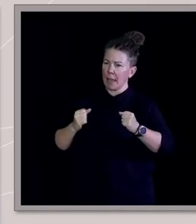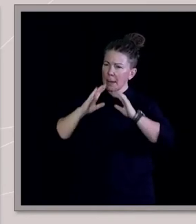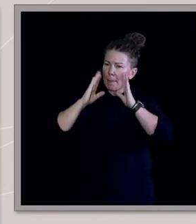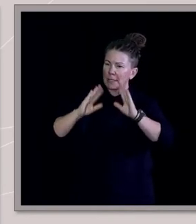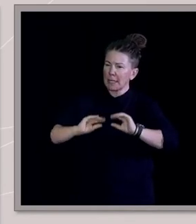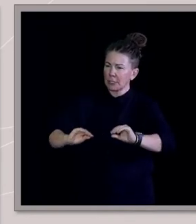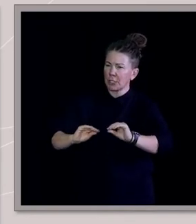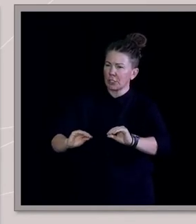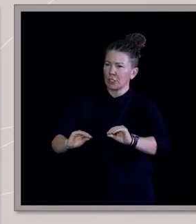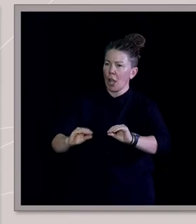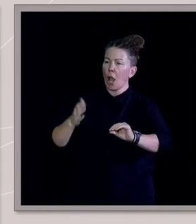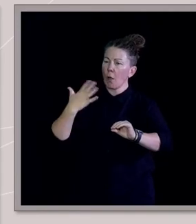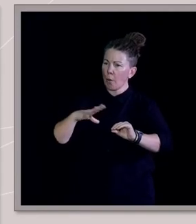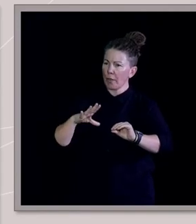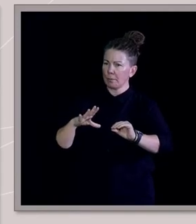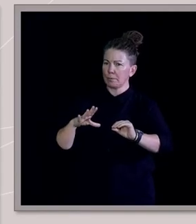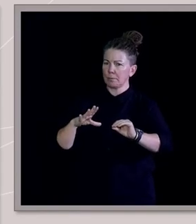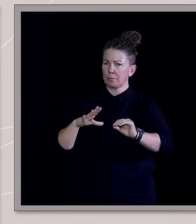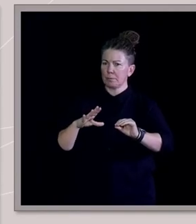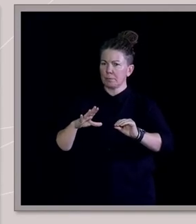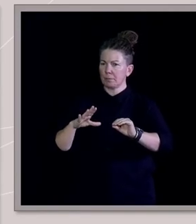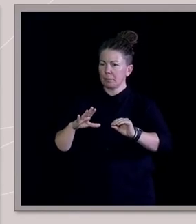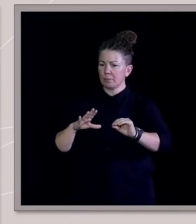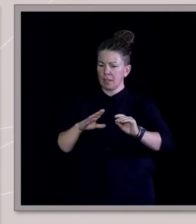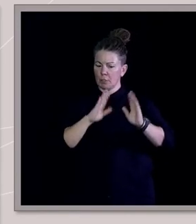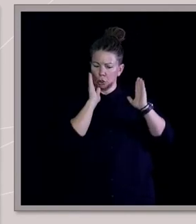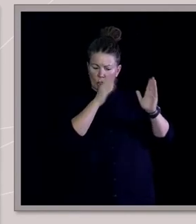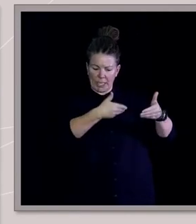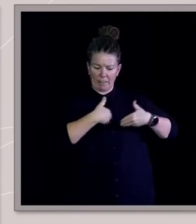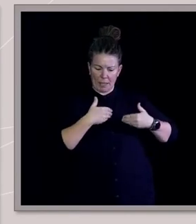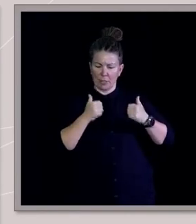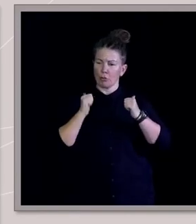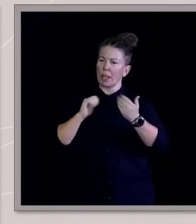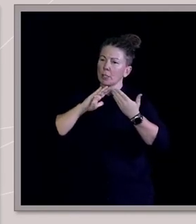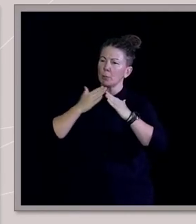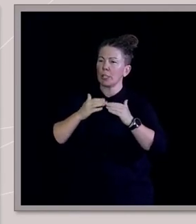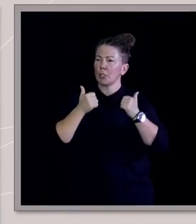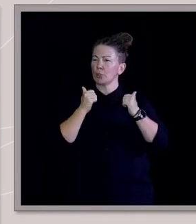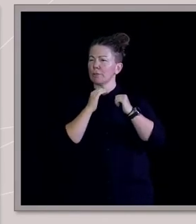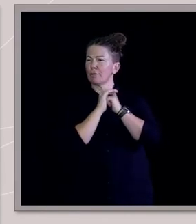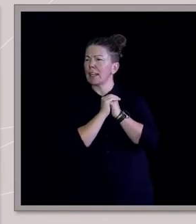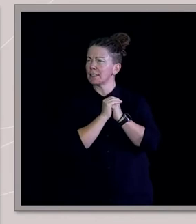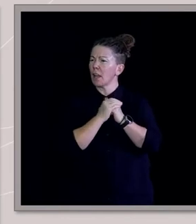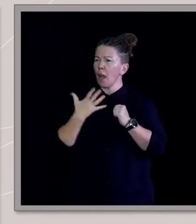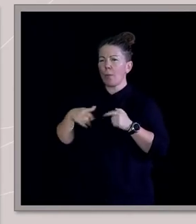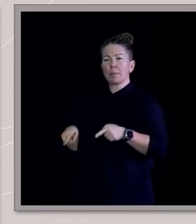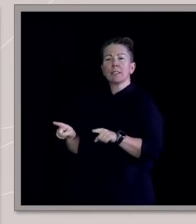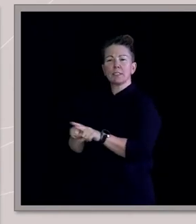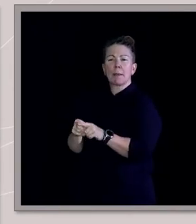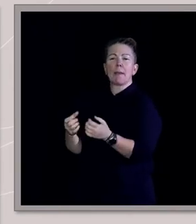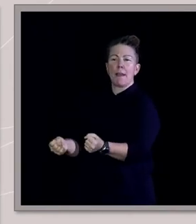them to have some of the things that the church offered me, like a great community, um, great friends. I want them to meet people who won't necessarily